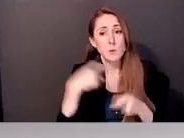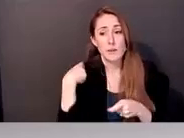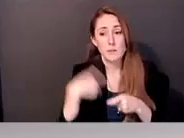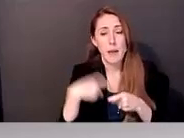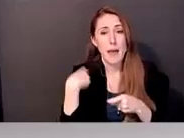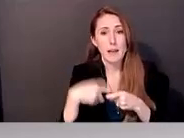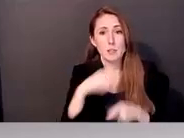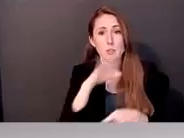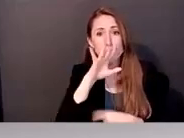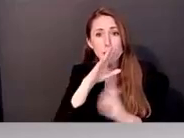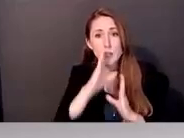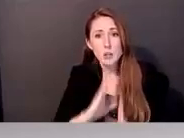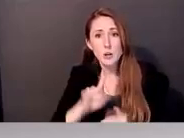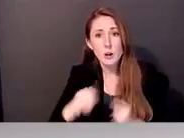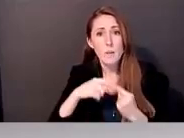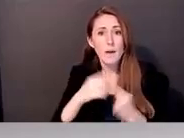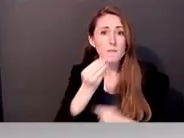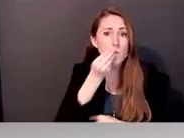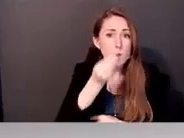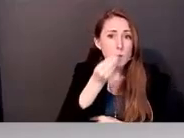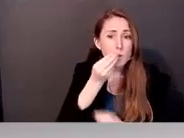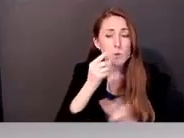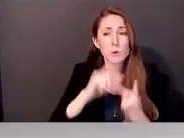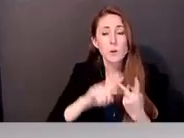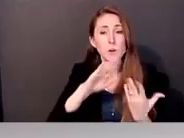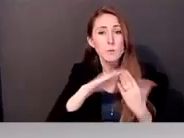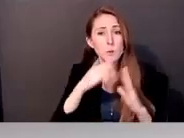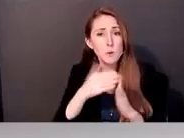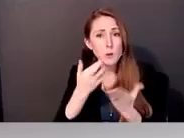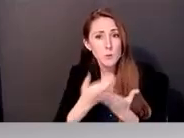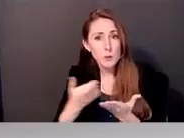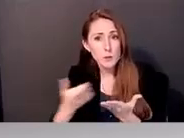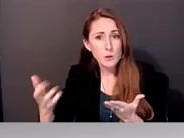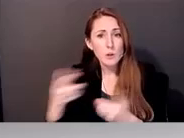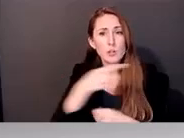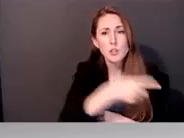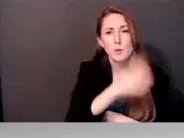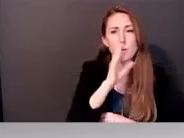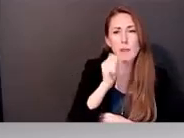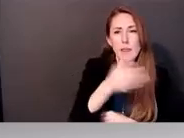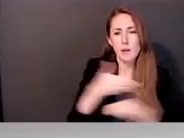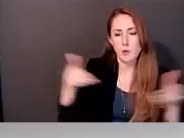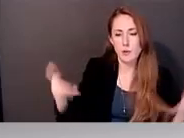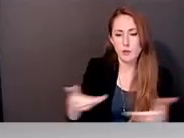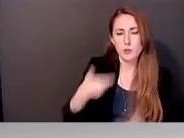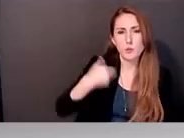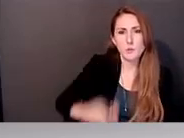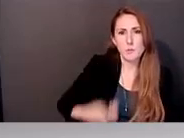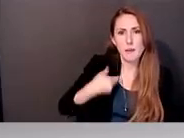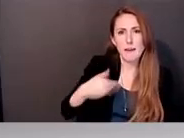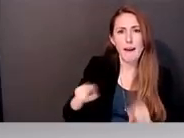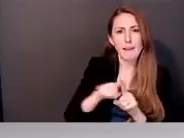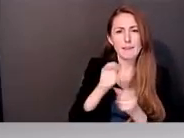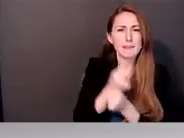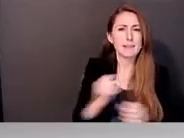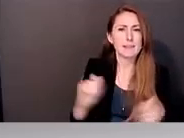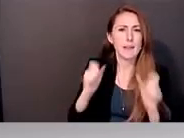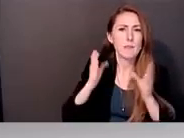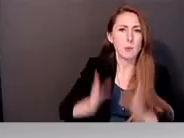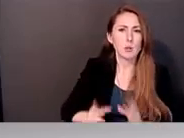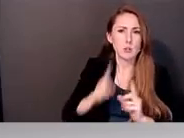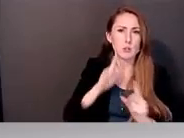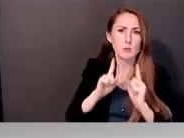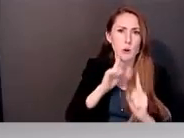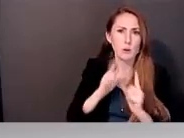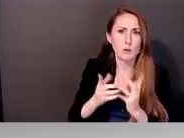um, community resources, but then she'll be there to introduce me as kind of like a safe individual to talk to and